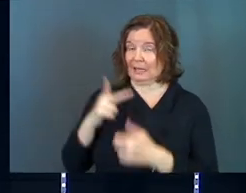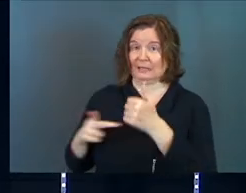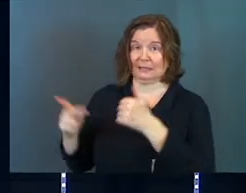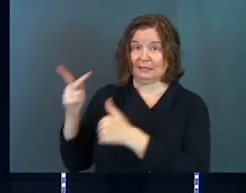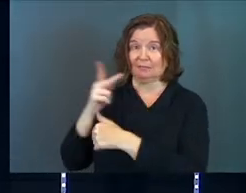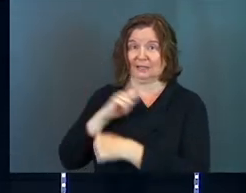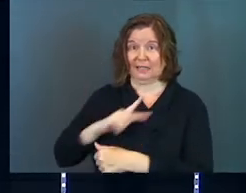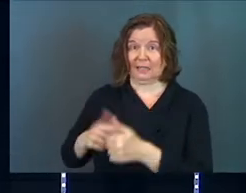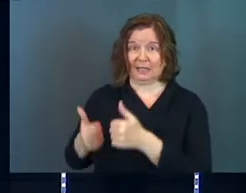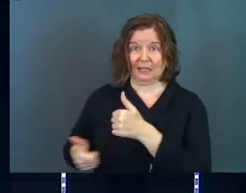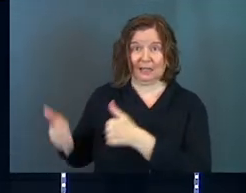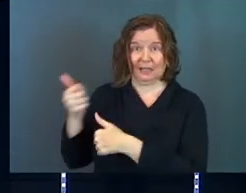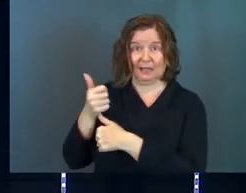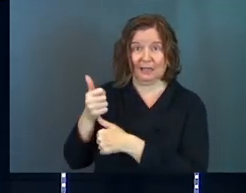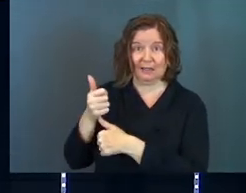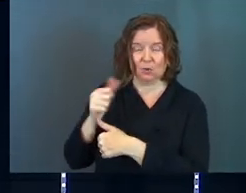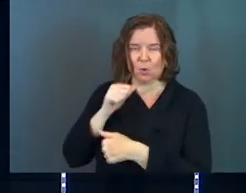or not?